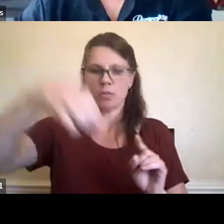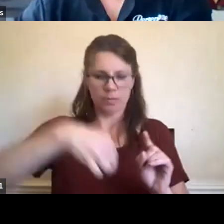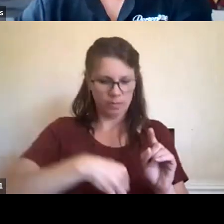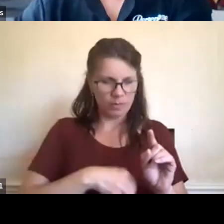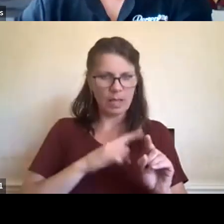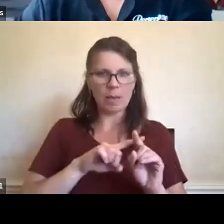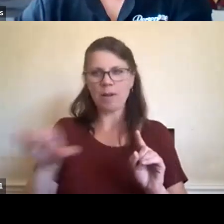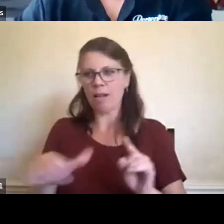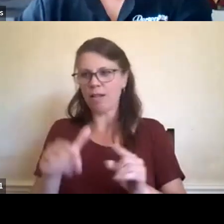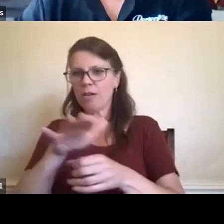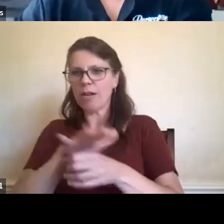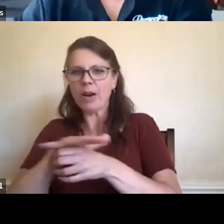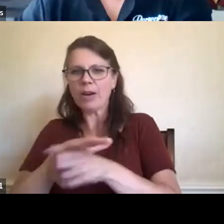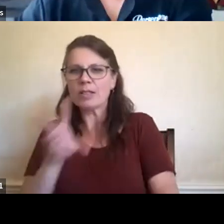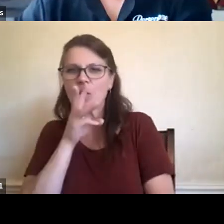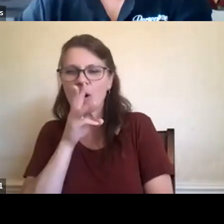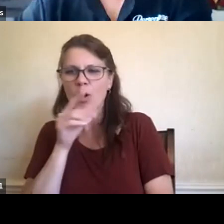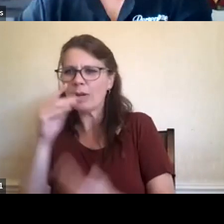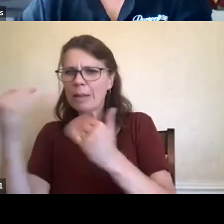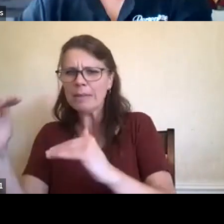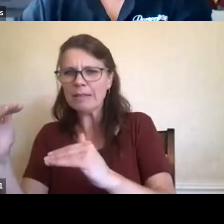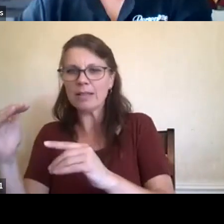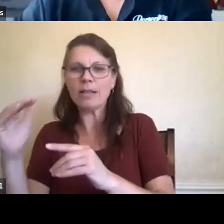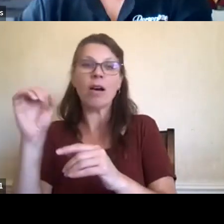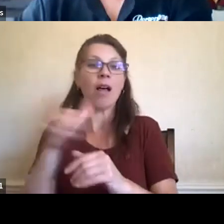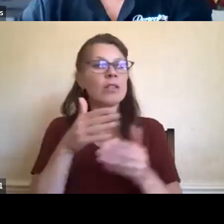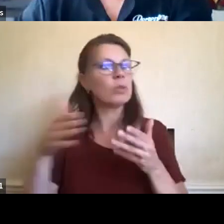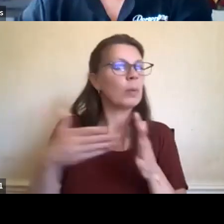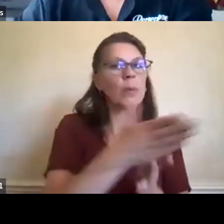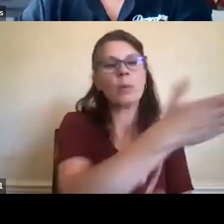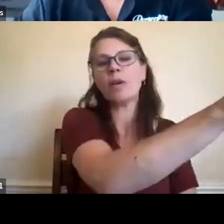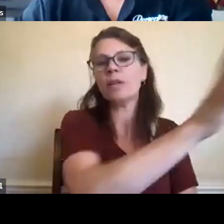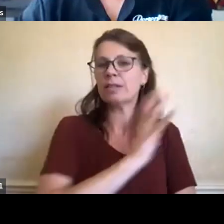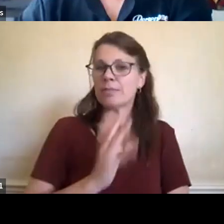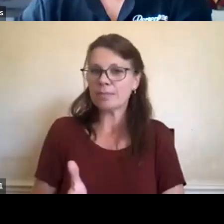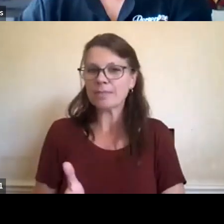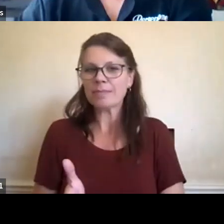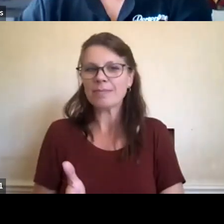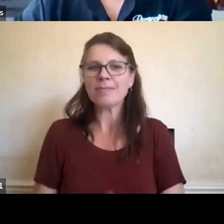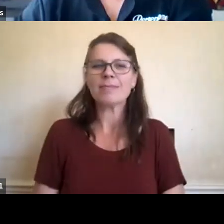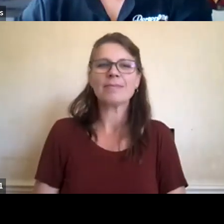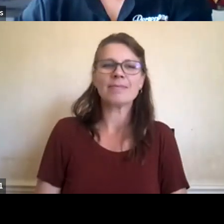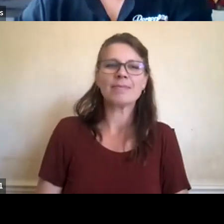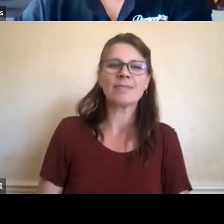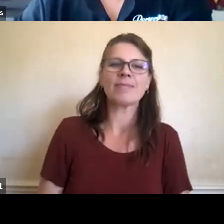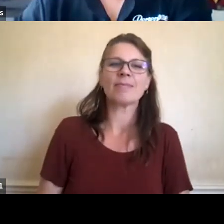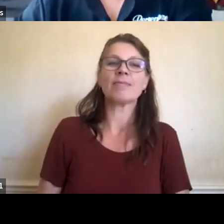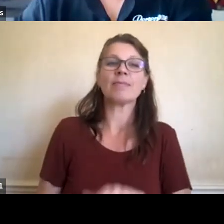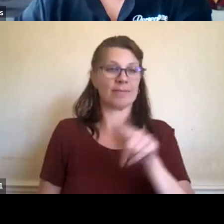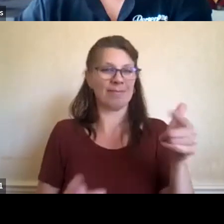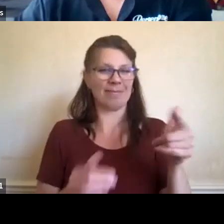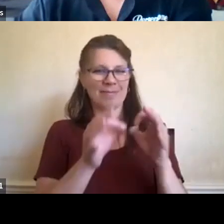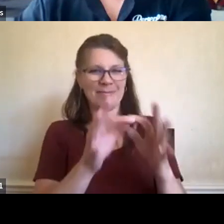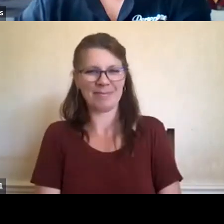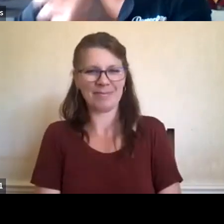And there was, um, you know, scallops that grew, but because of ocean acidification, primarily because of the city, the